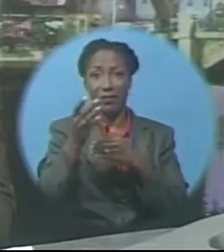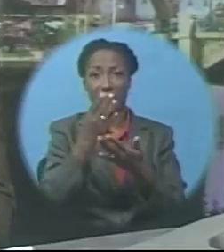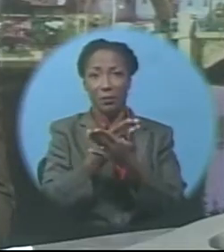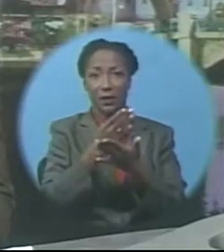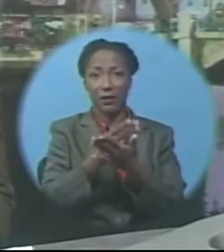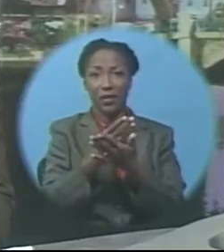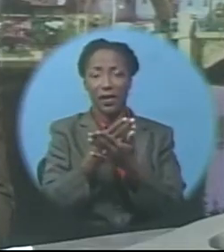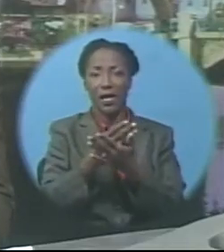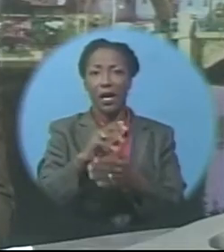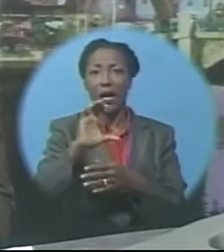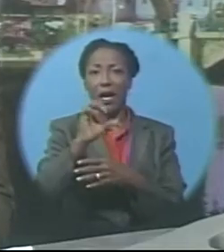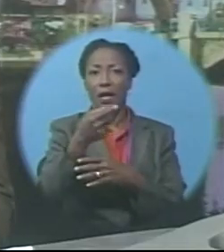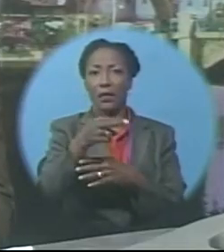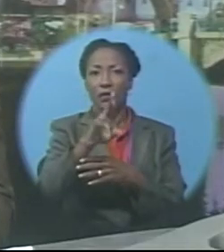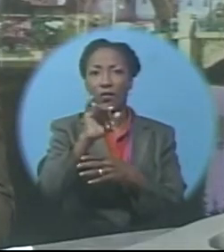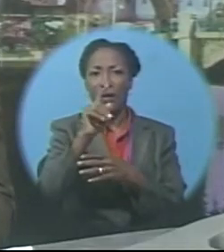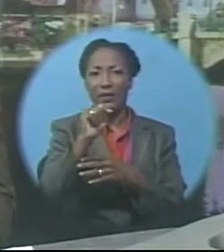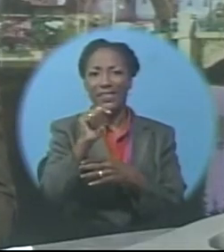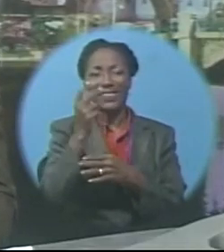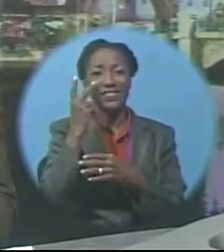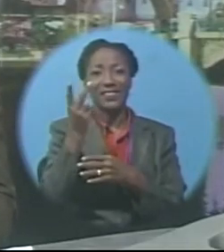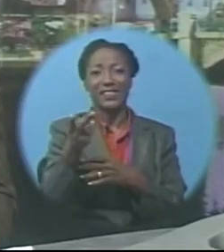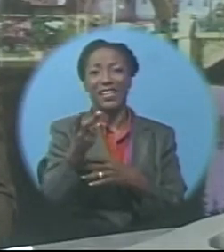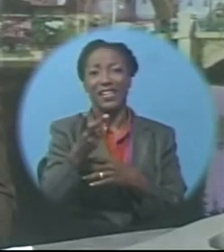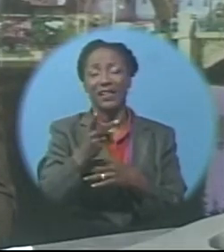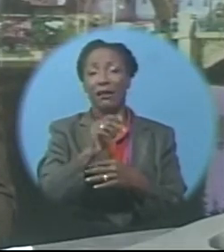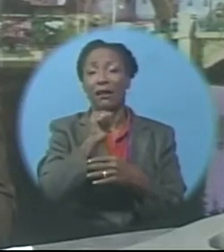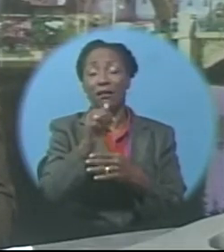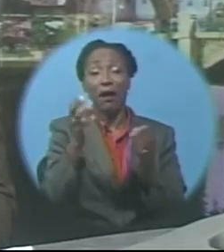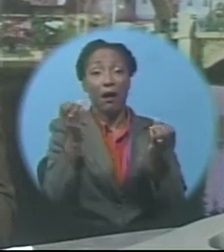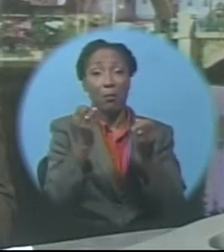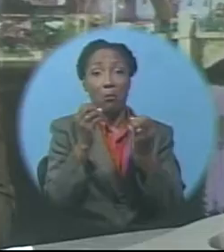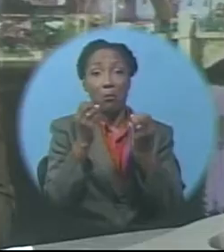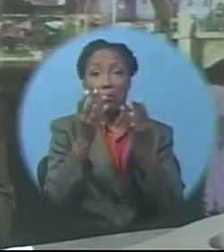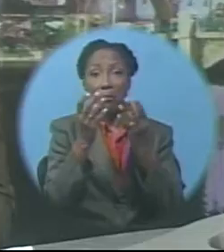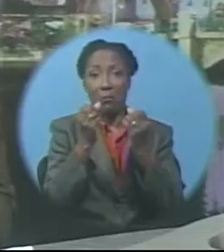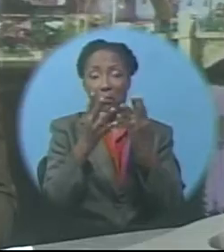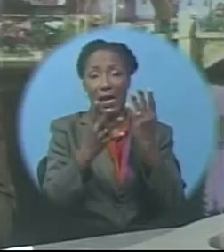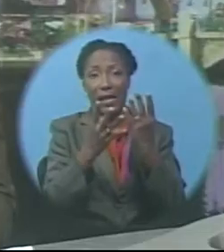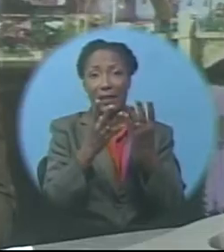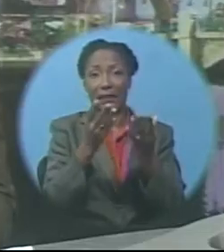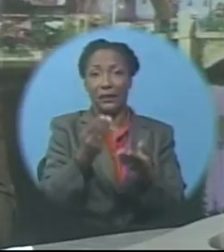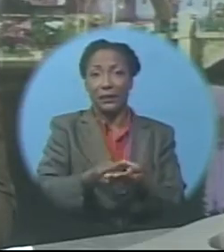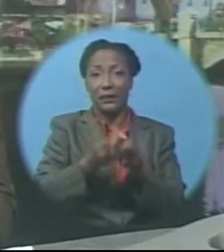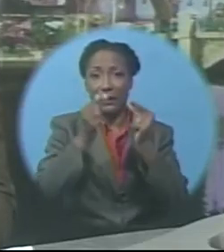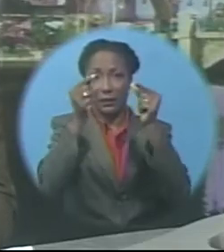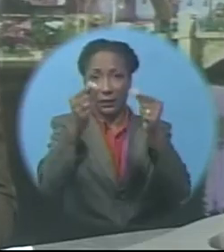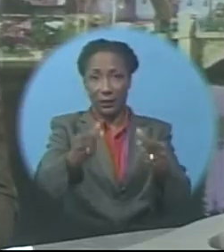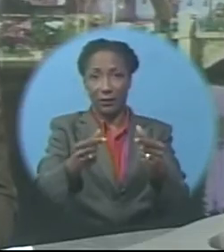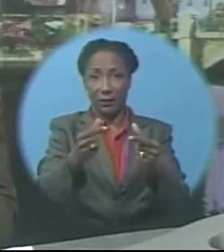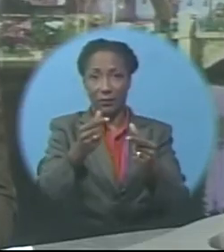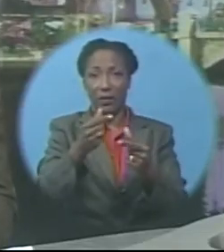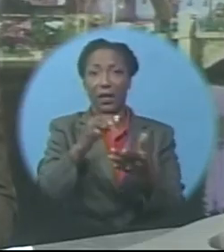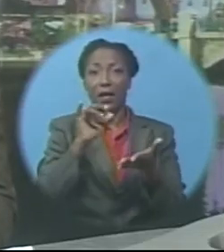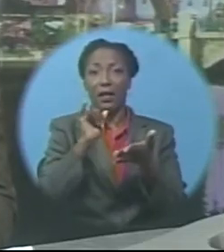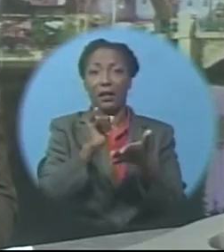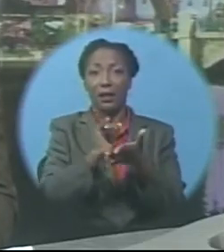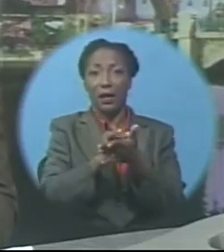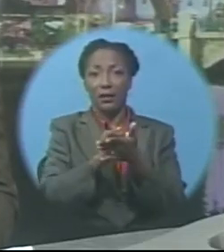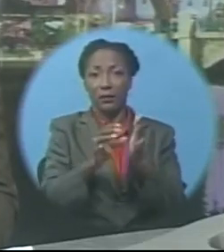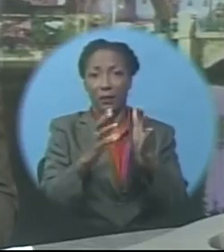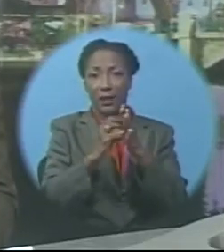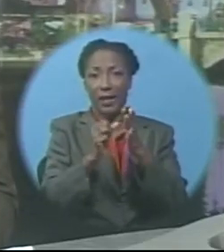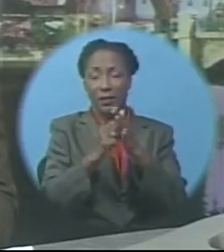foreseeing a fall-off in donations. That's the view of Public Relations Officer of Cancer Support Services, Antoine Williams.